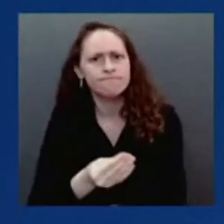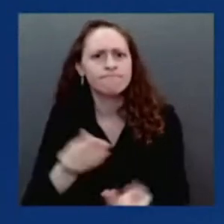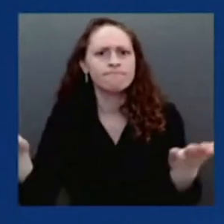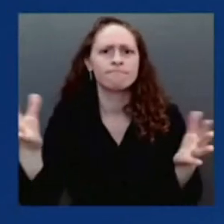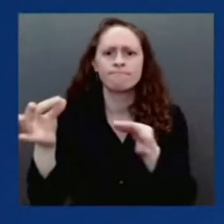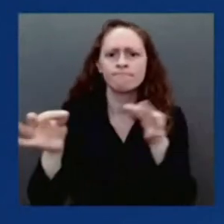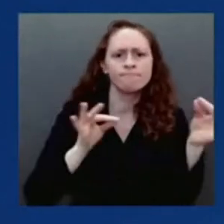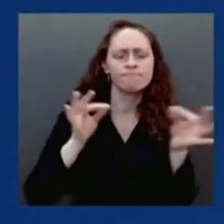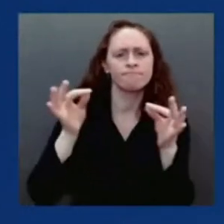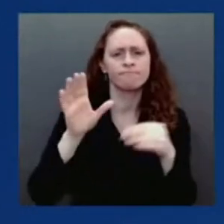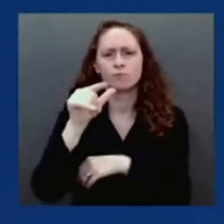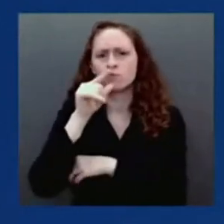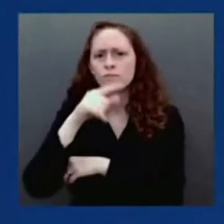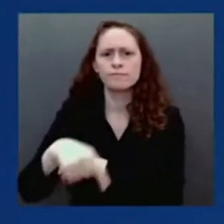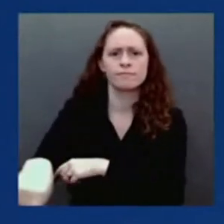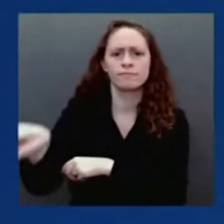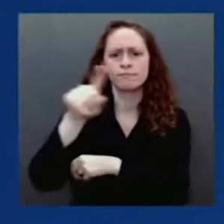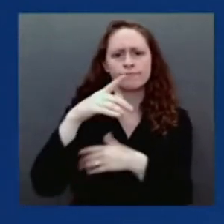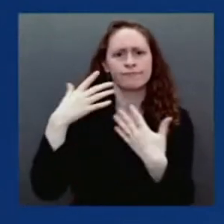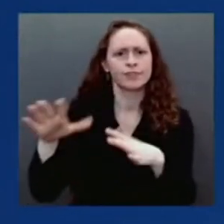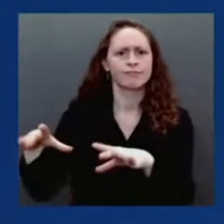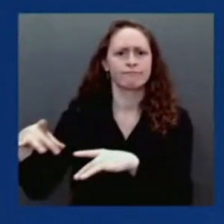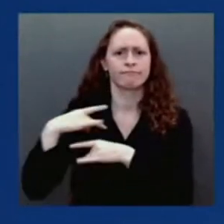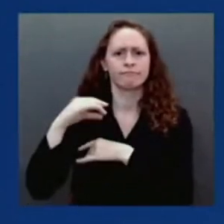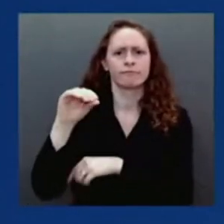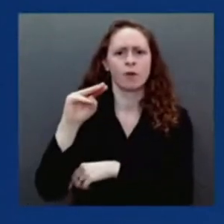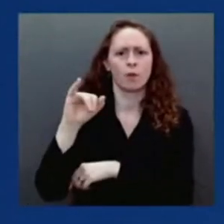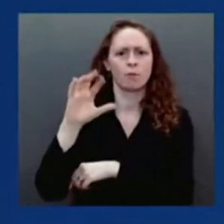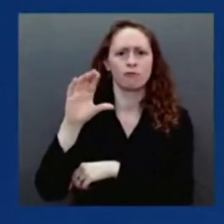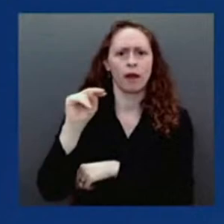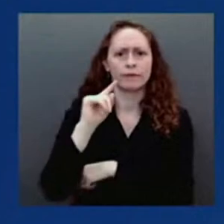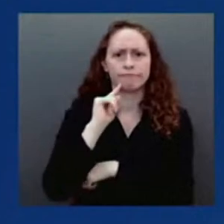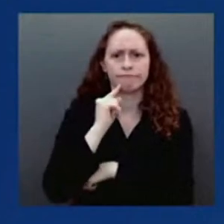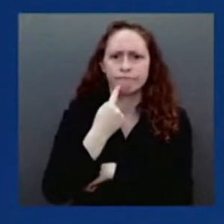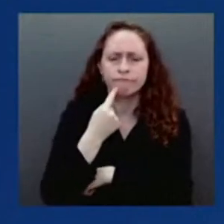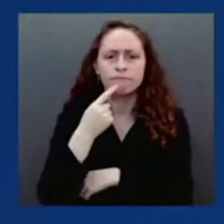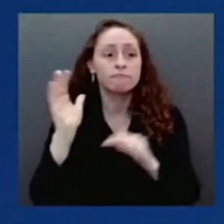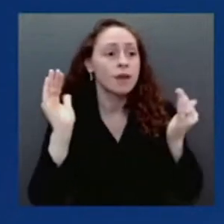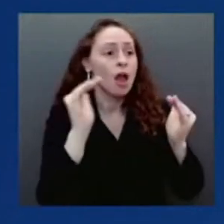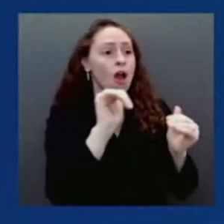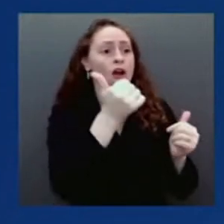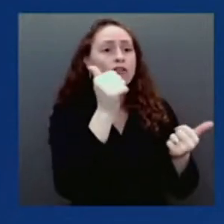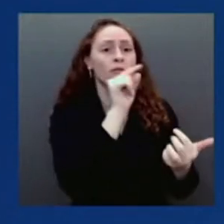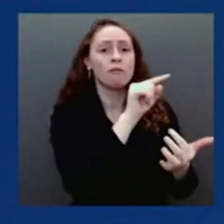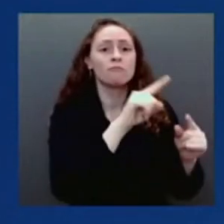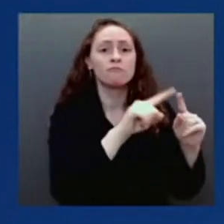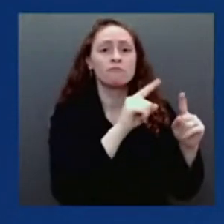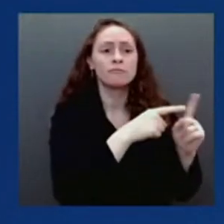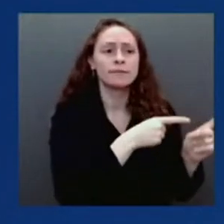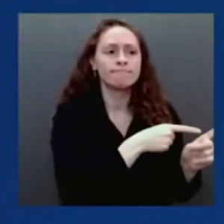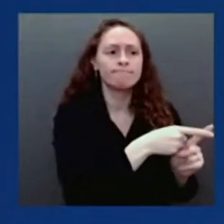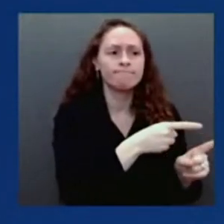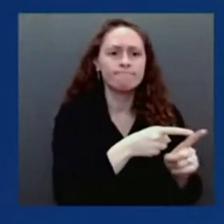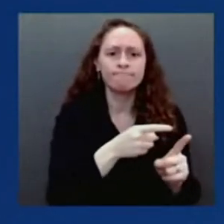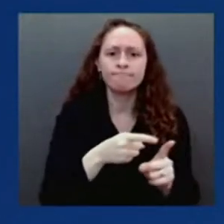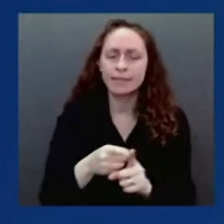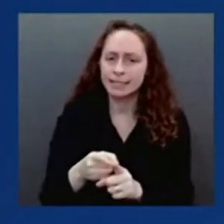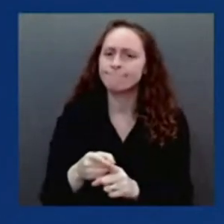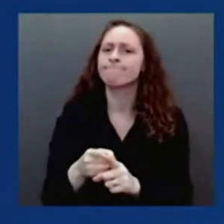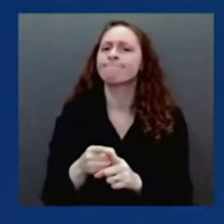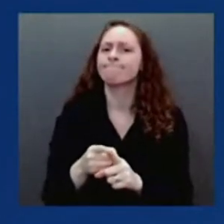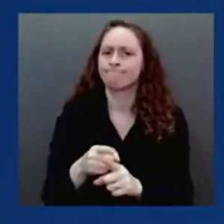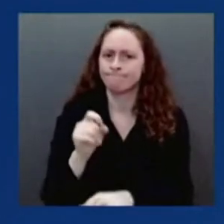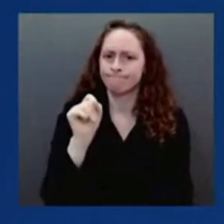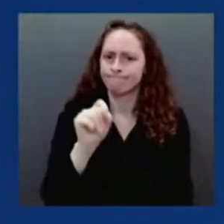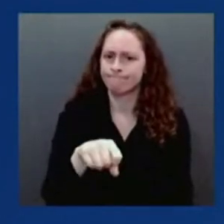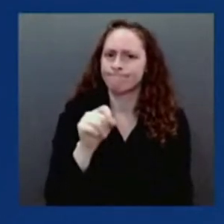to our prior report, these data demonstrate that COVID-19 disease severity appears to be lower with the Omicron variant than